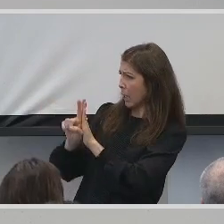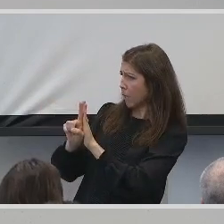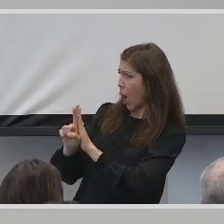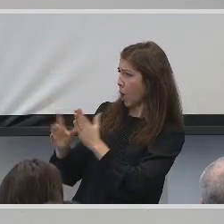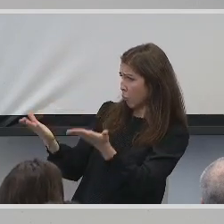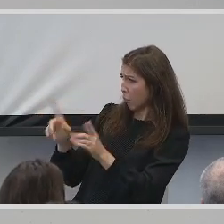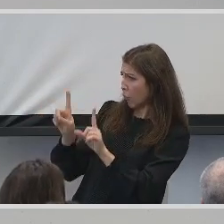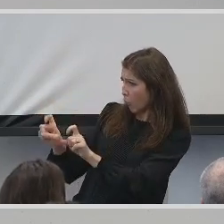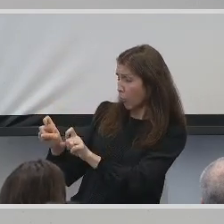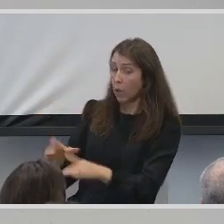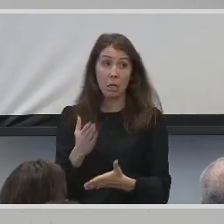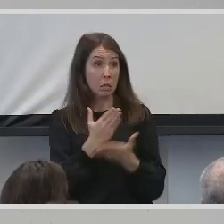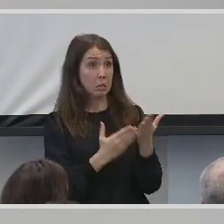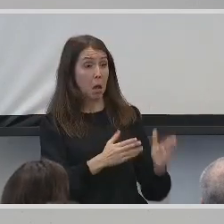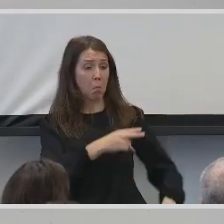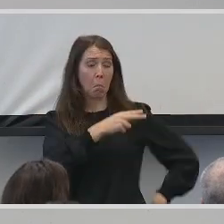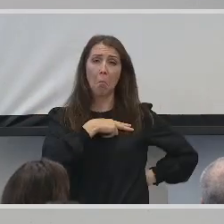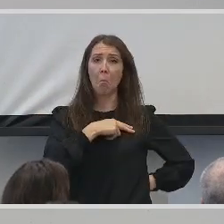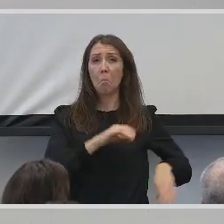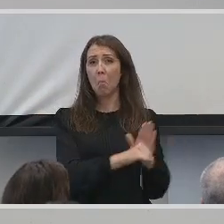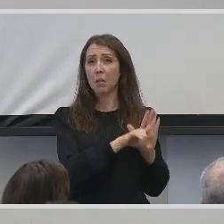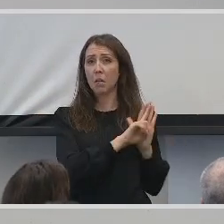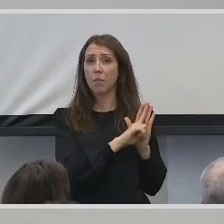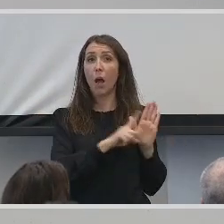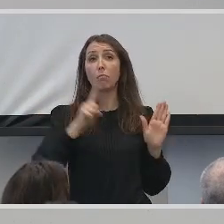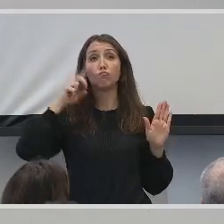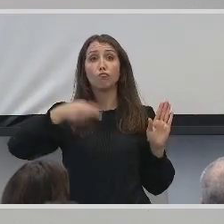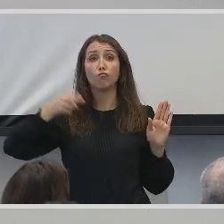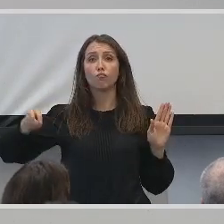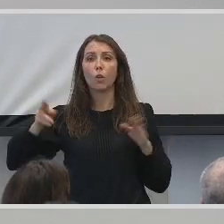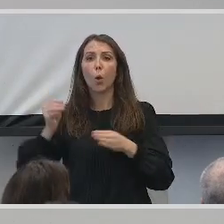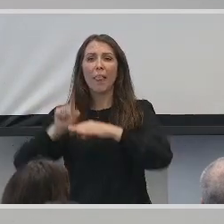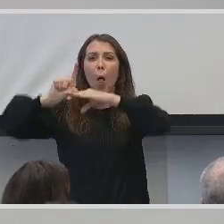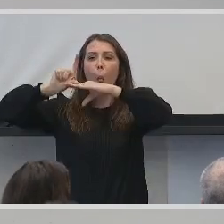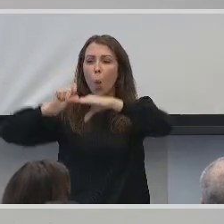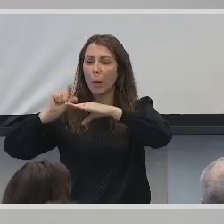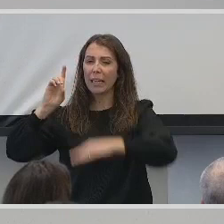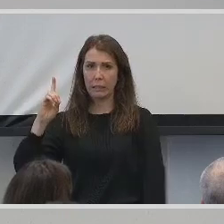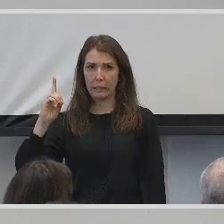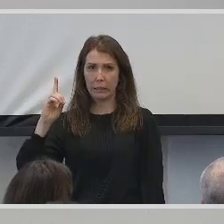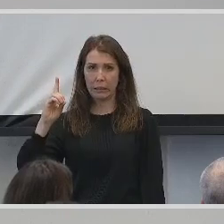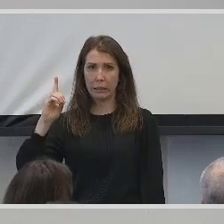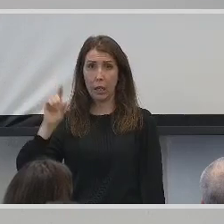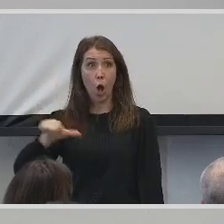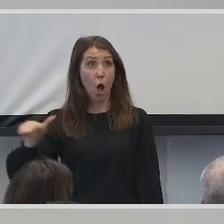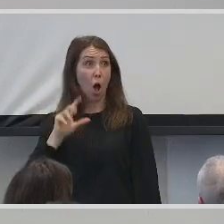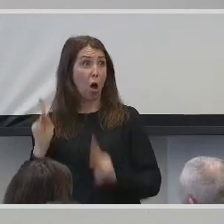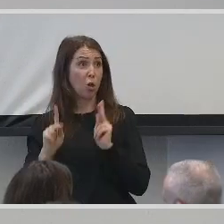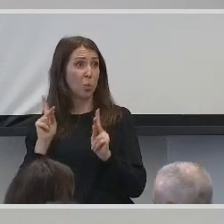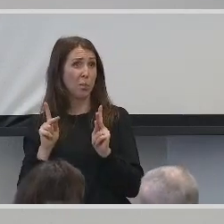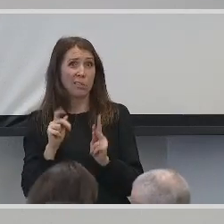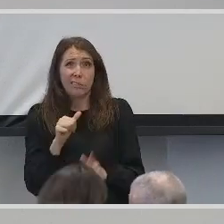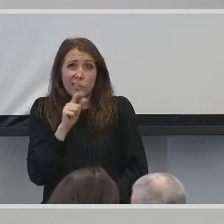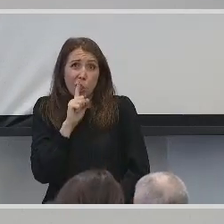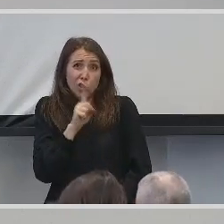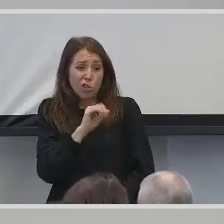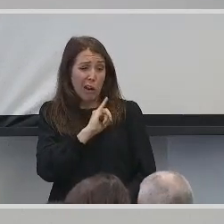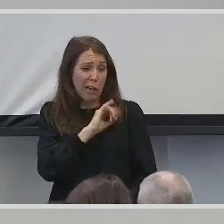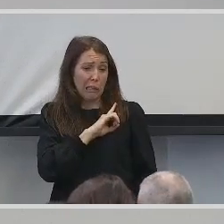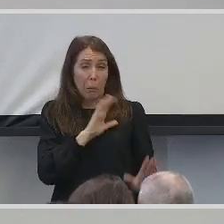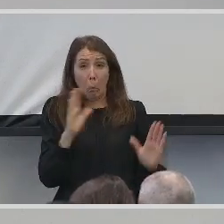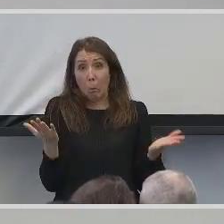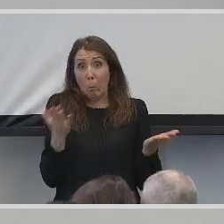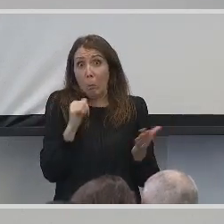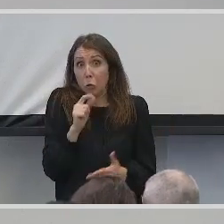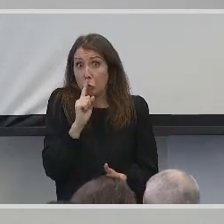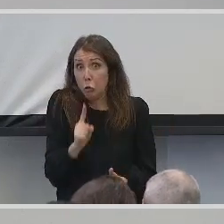identify as hard of hearing, typically indicated with a lowercase deaf. Others may not have a specific identity, while